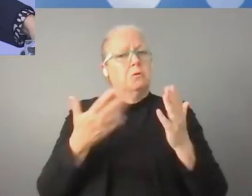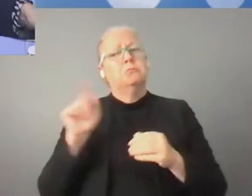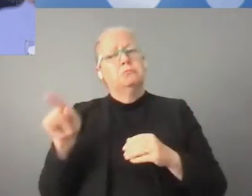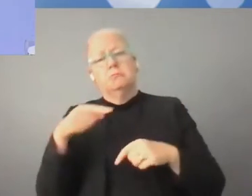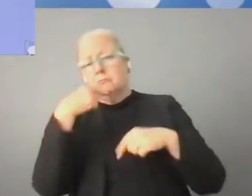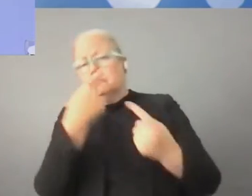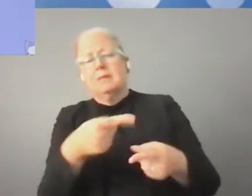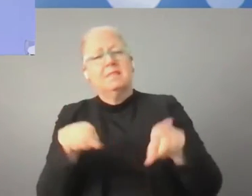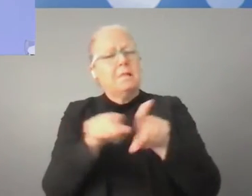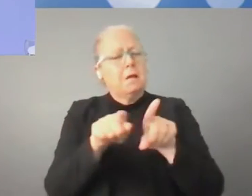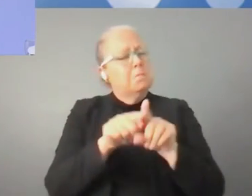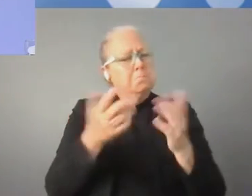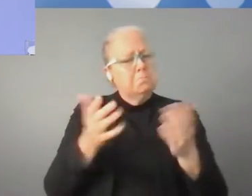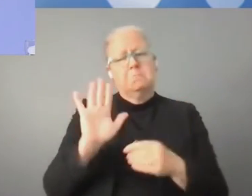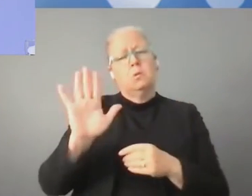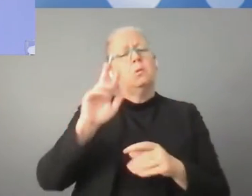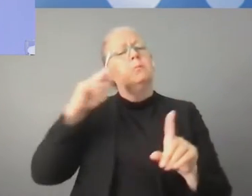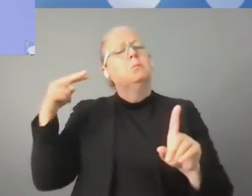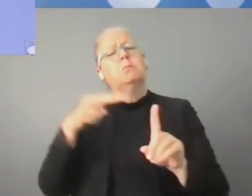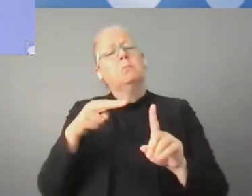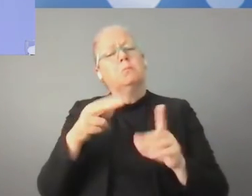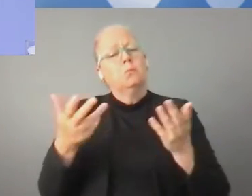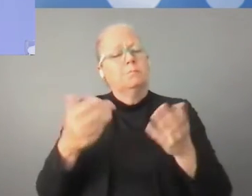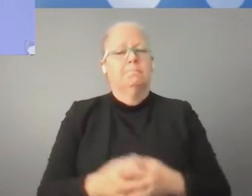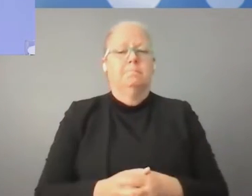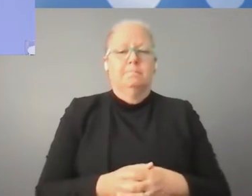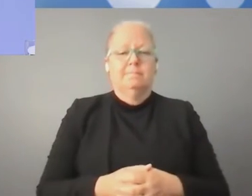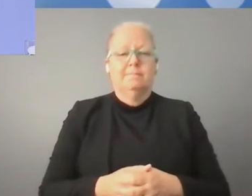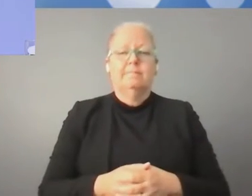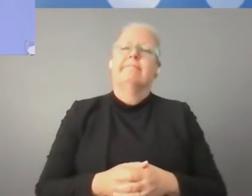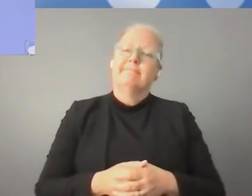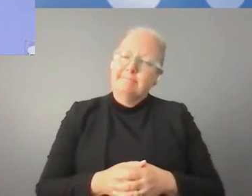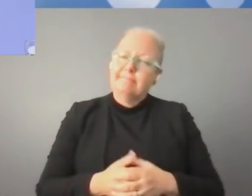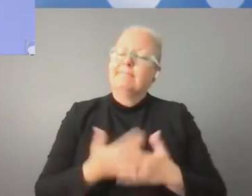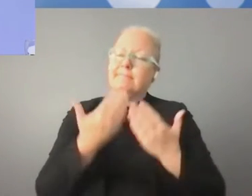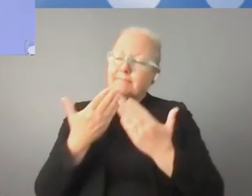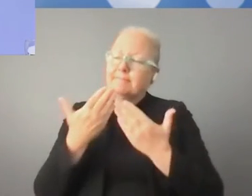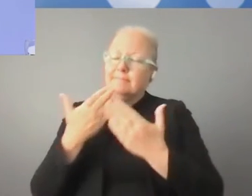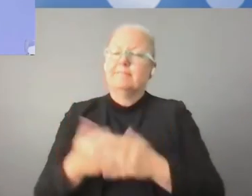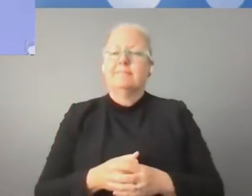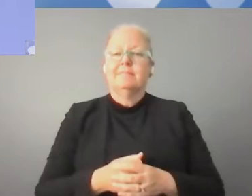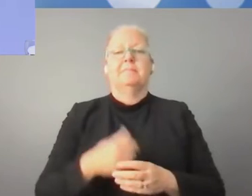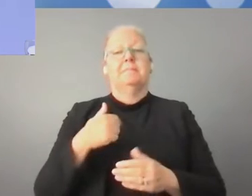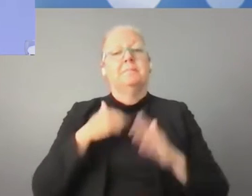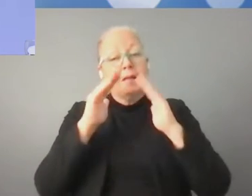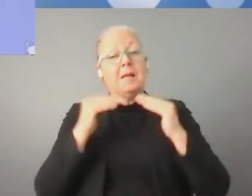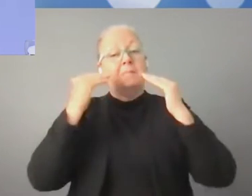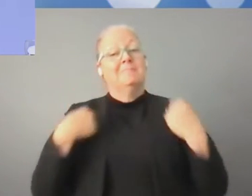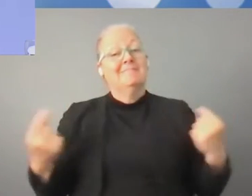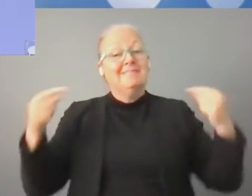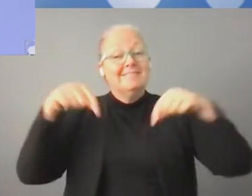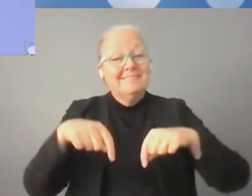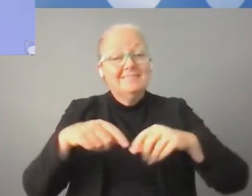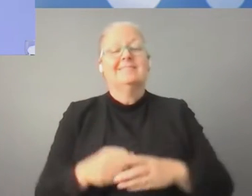you very much. It's a pleasure to be here and to have this great